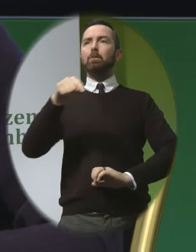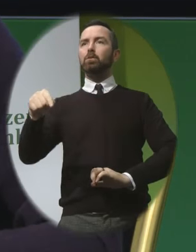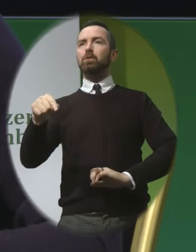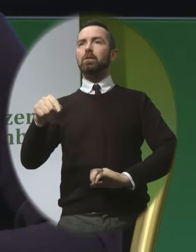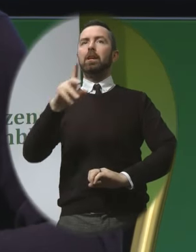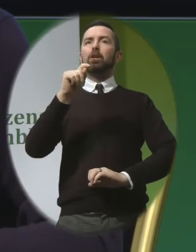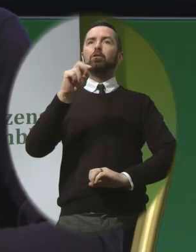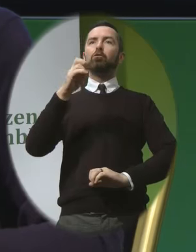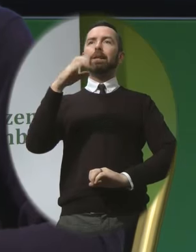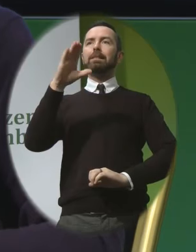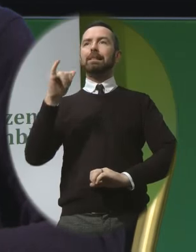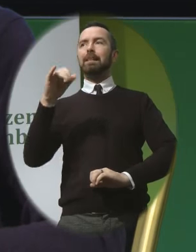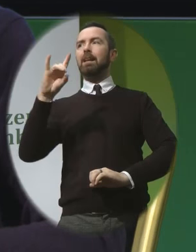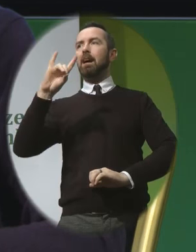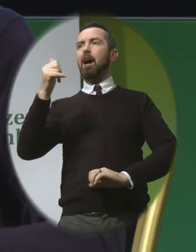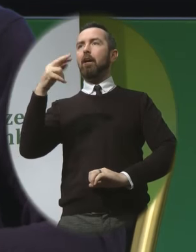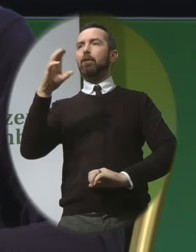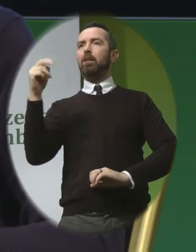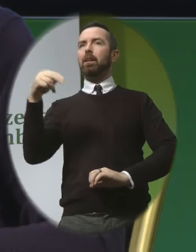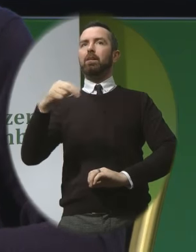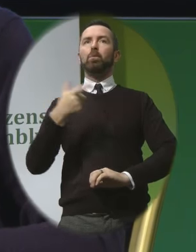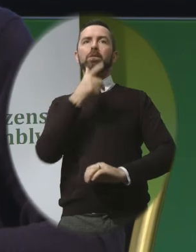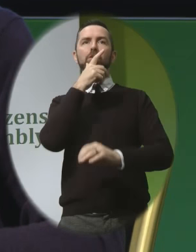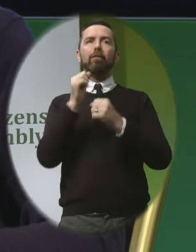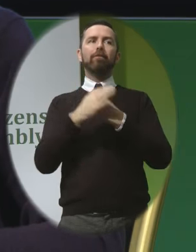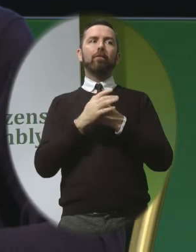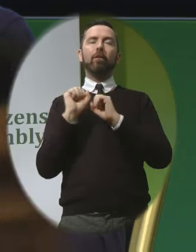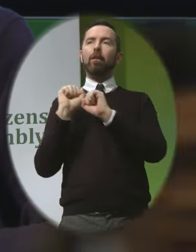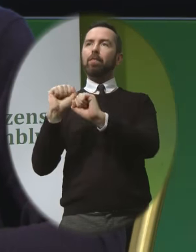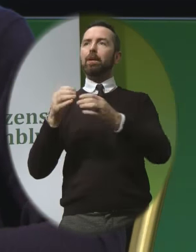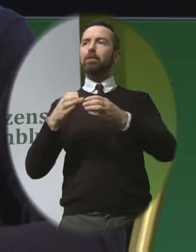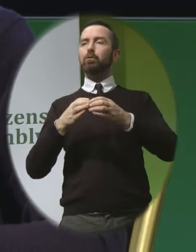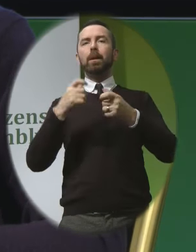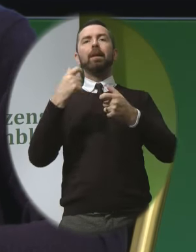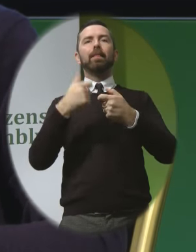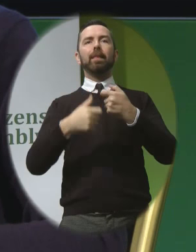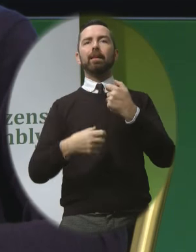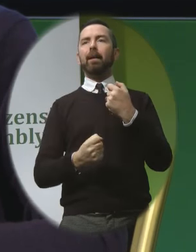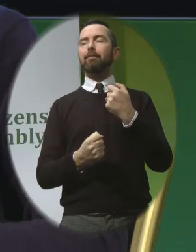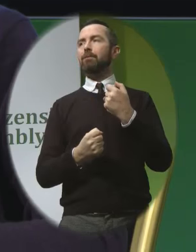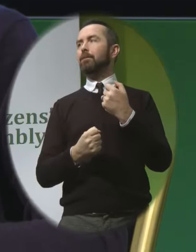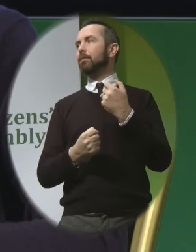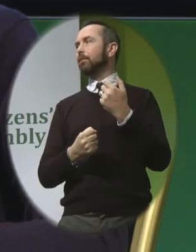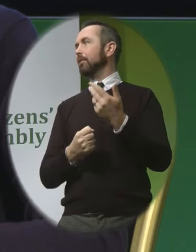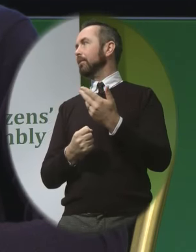Harkin is going to speak on behalf of Every Life Counts and then we have the